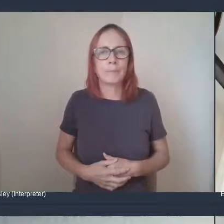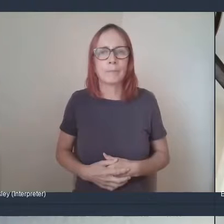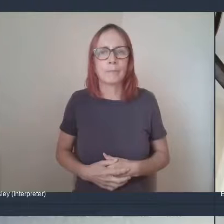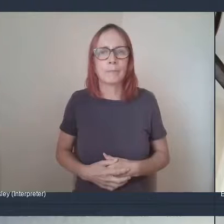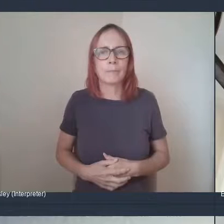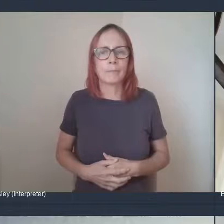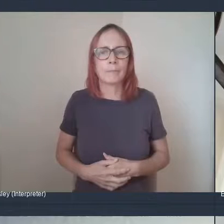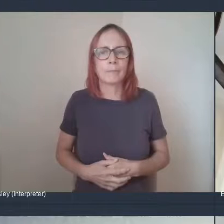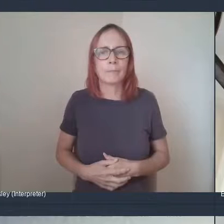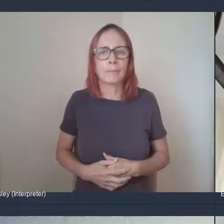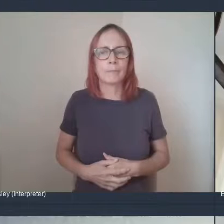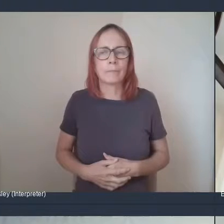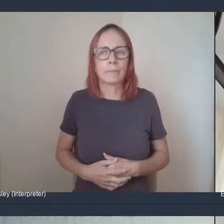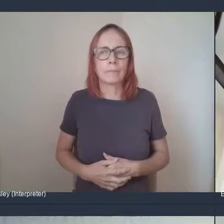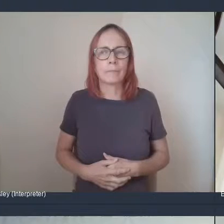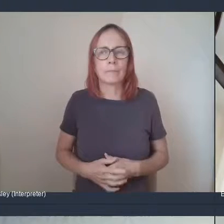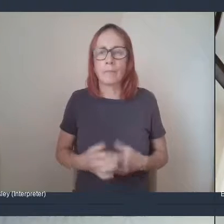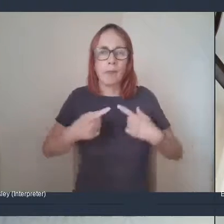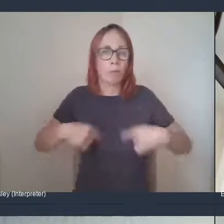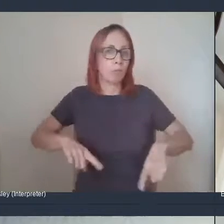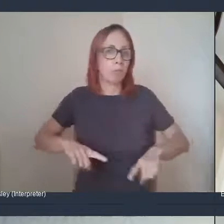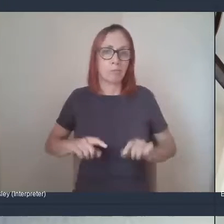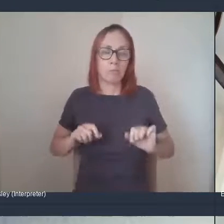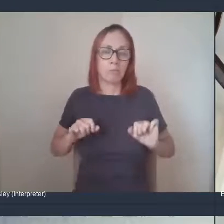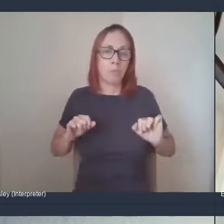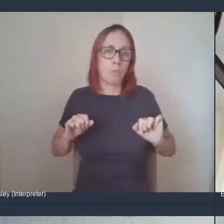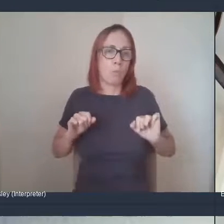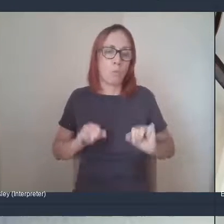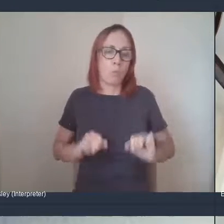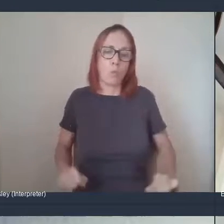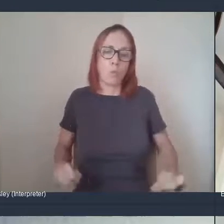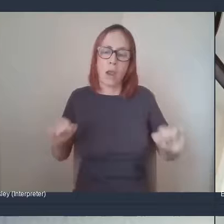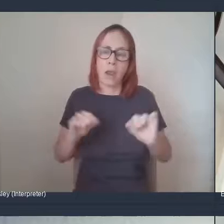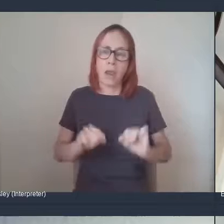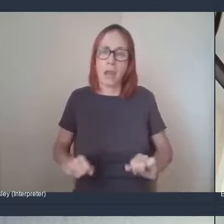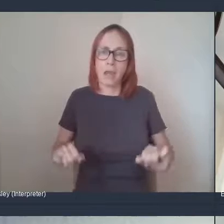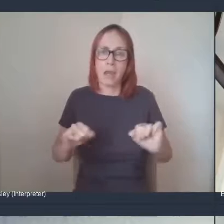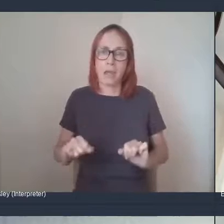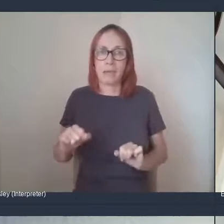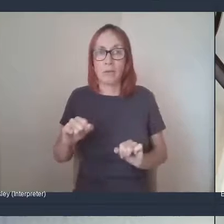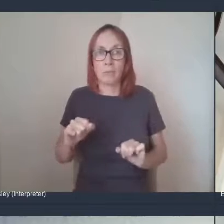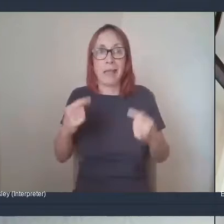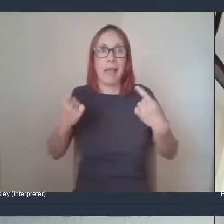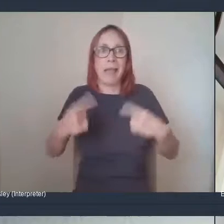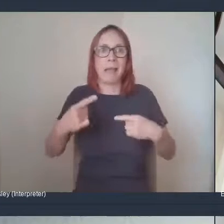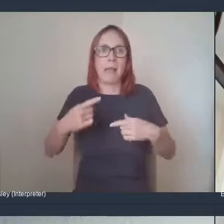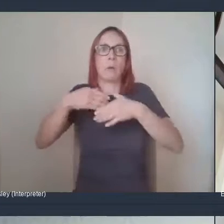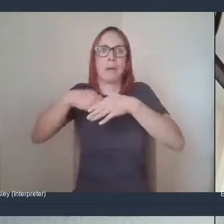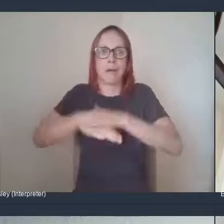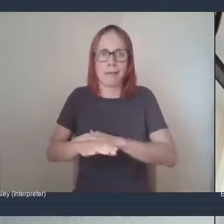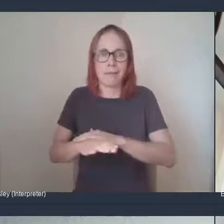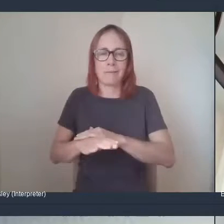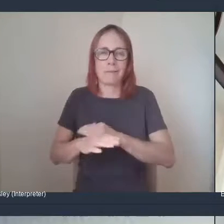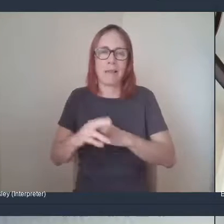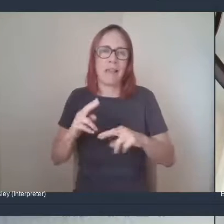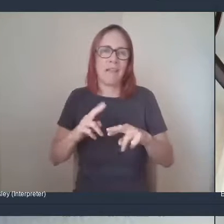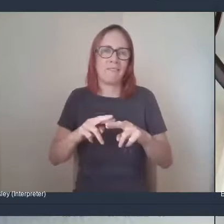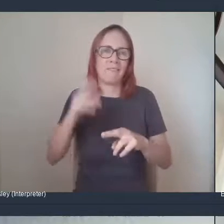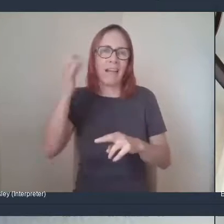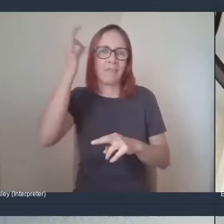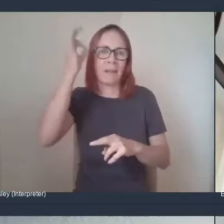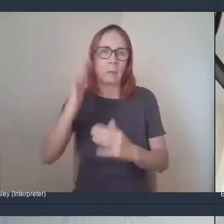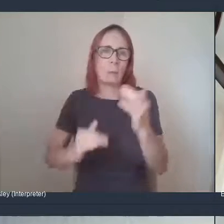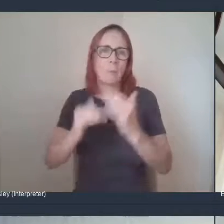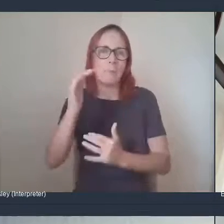We're just waiting for, um, the public to be allowed back into the five council buildings so that people can actually start to select the food